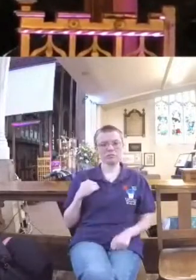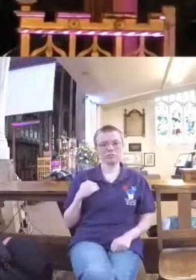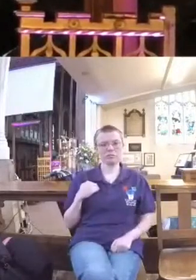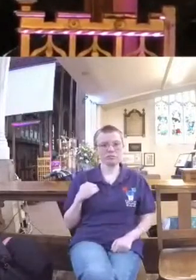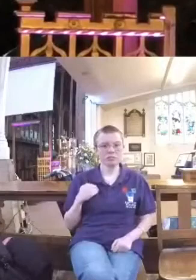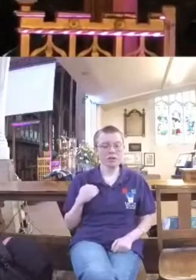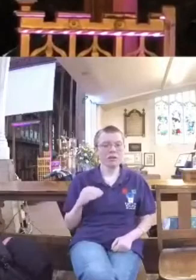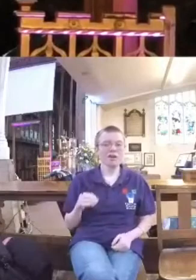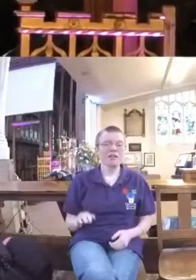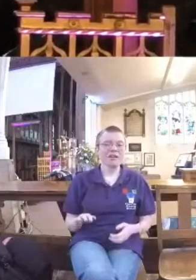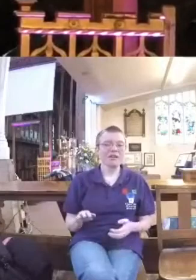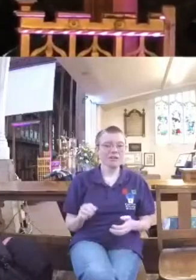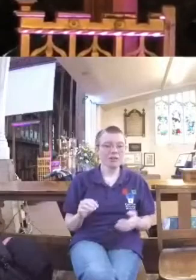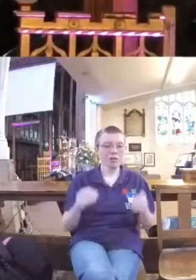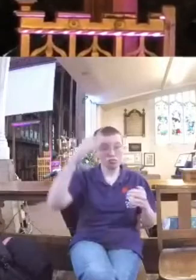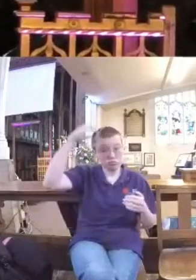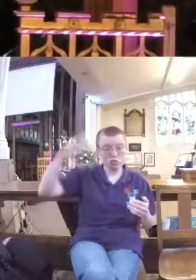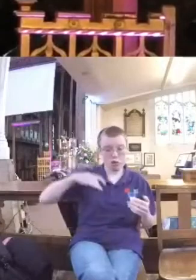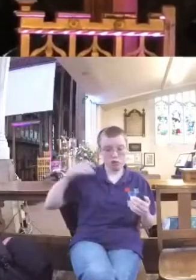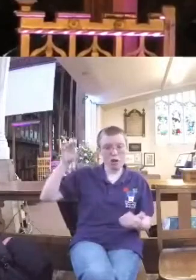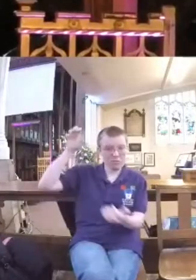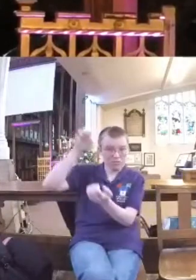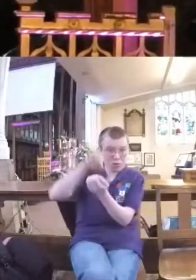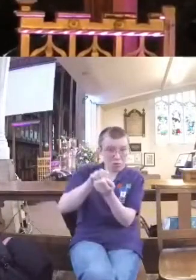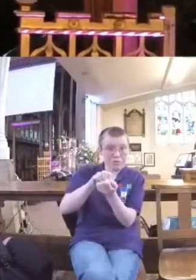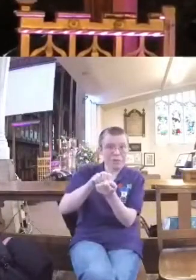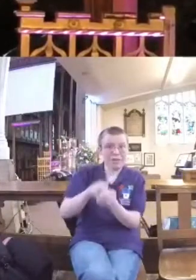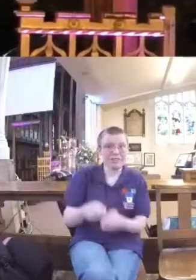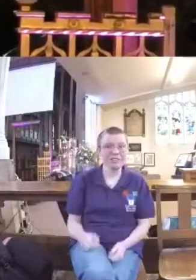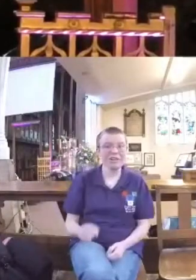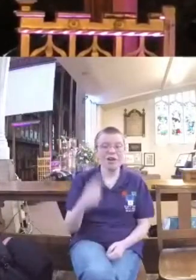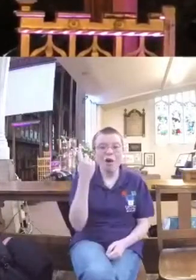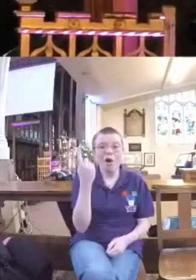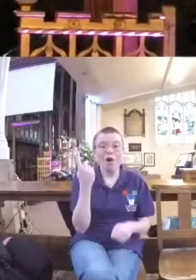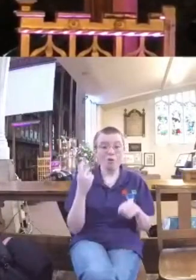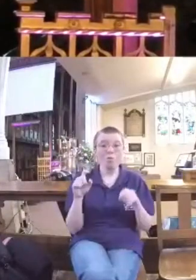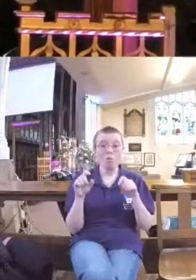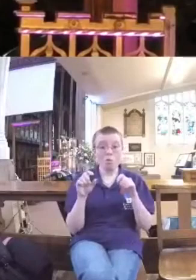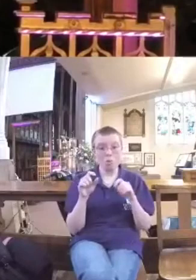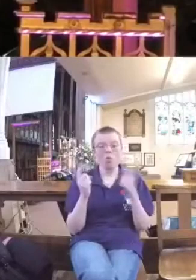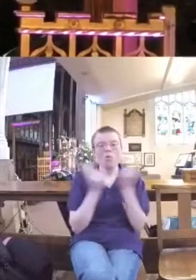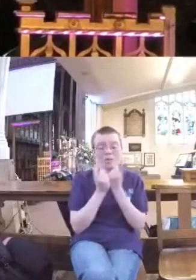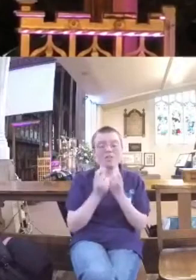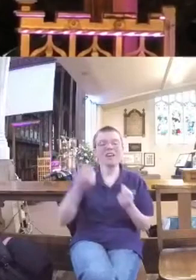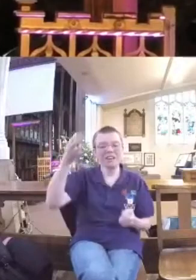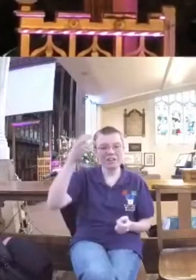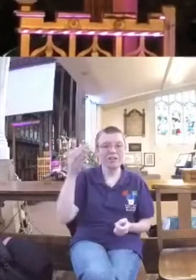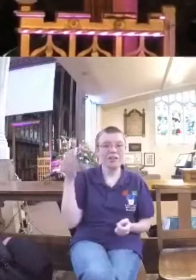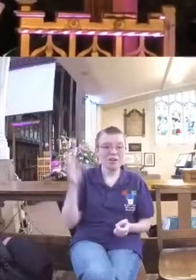to summarise Isaiah's life and we're going to learn one lesson from his mistakes.